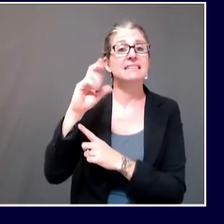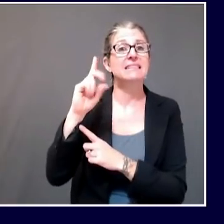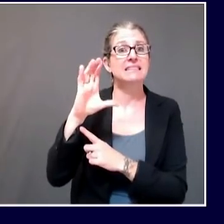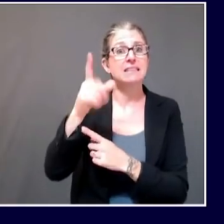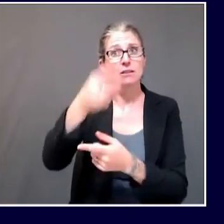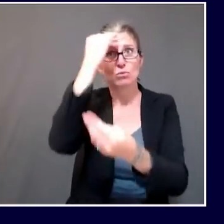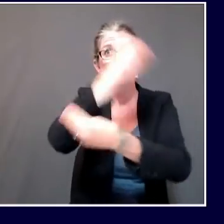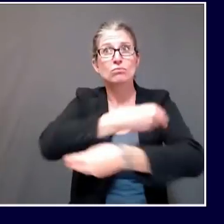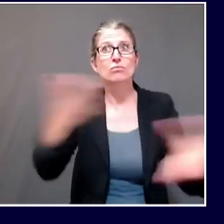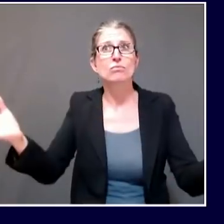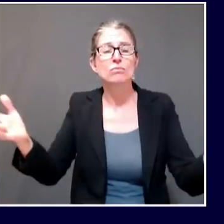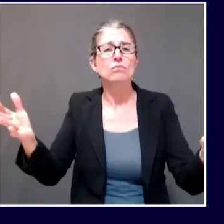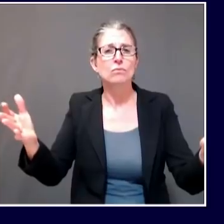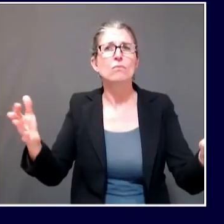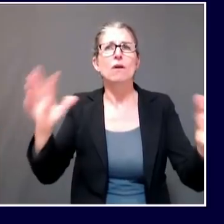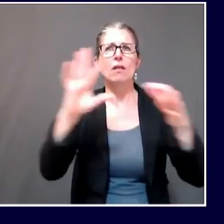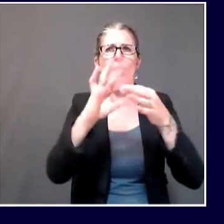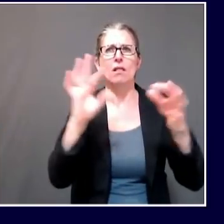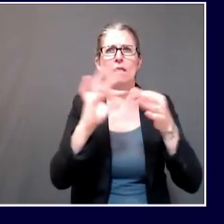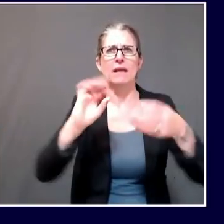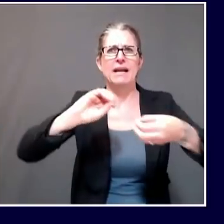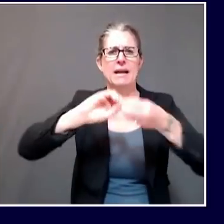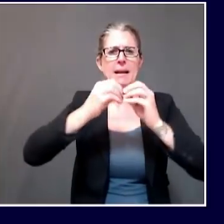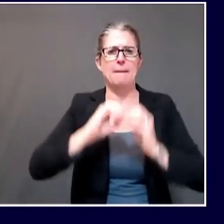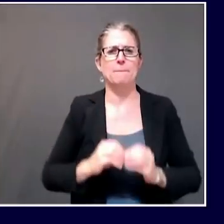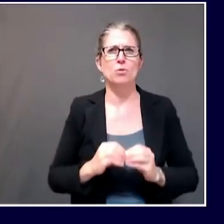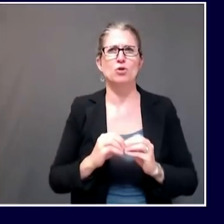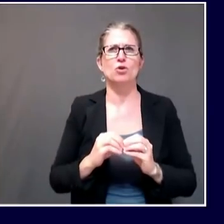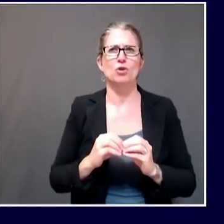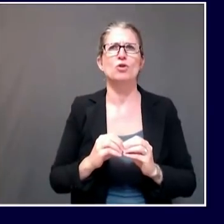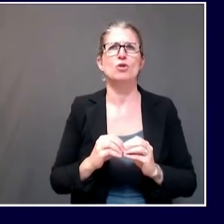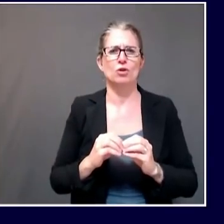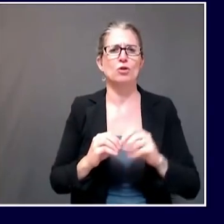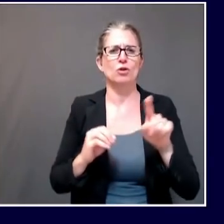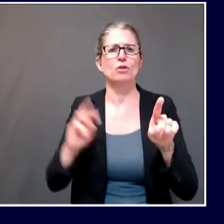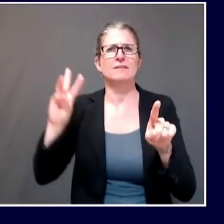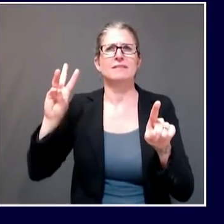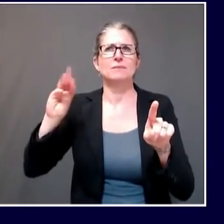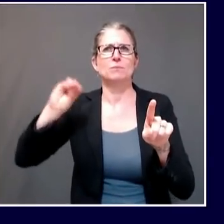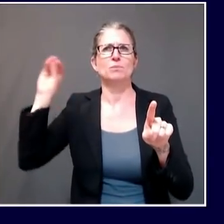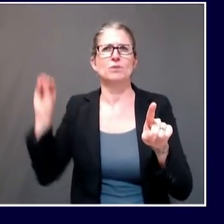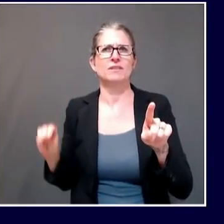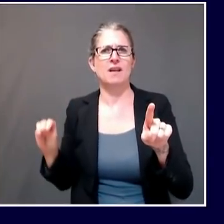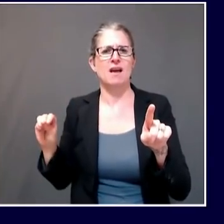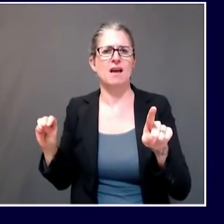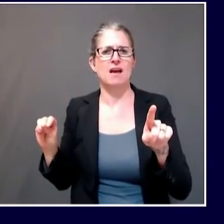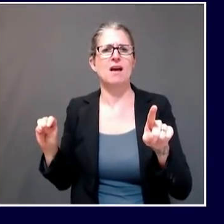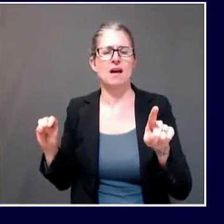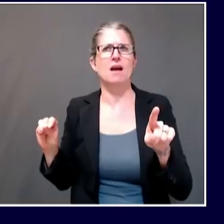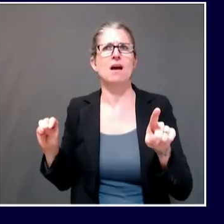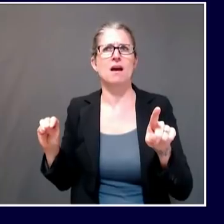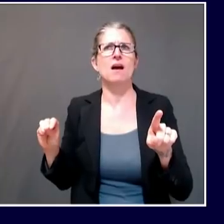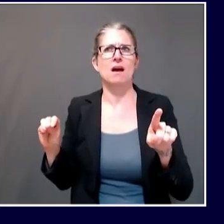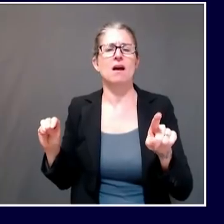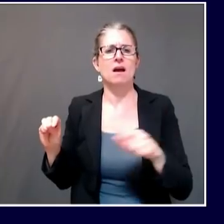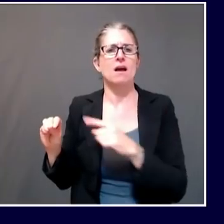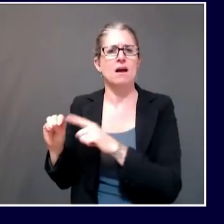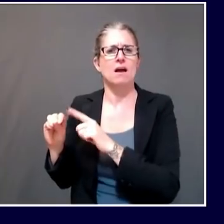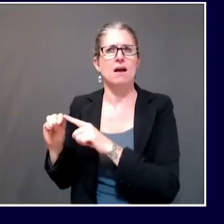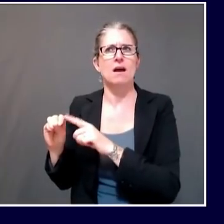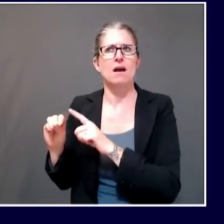-19 as the only cause to mention. The other 94% had other conditions and contributing causes. I'm just looking to get your take on this.